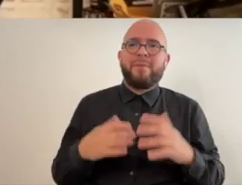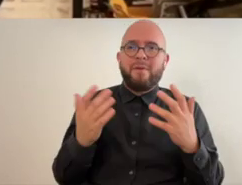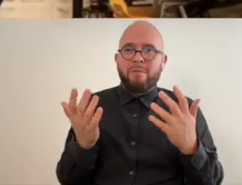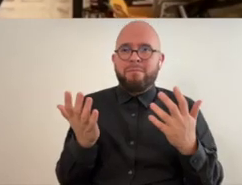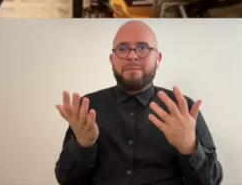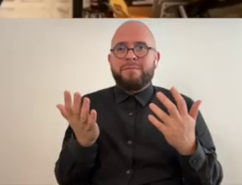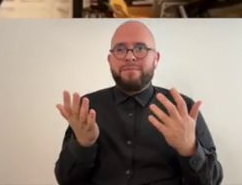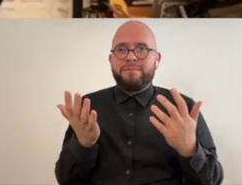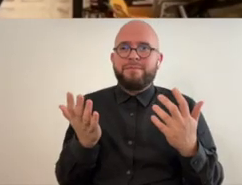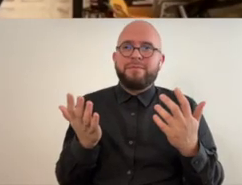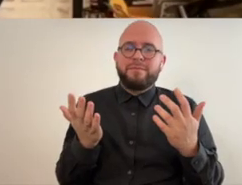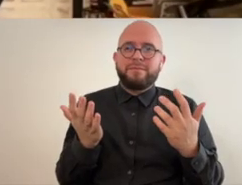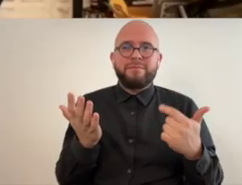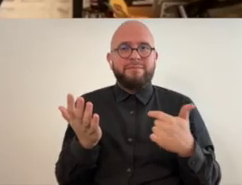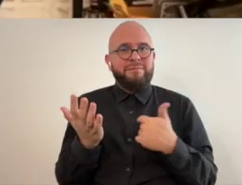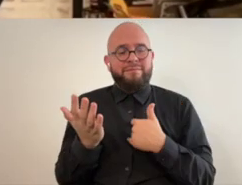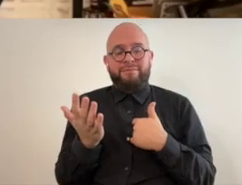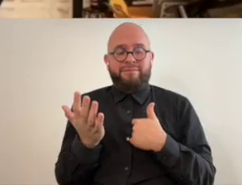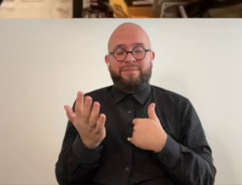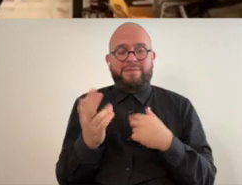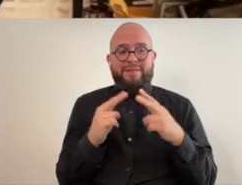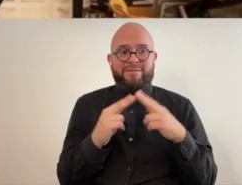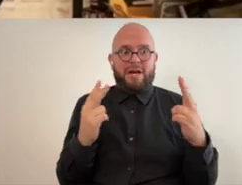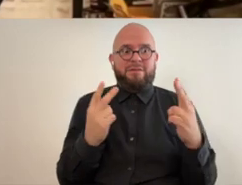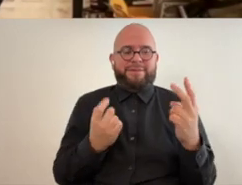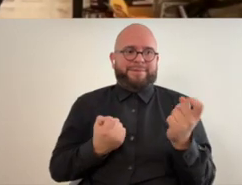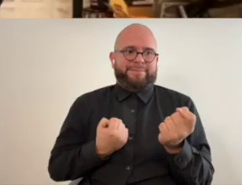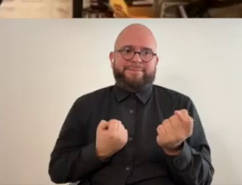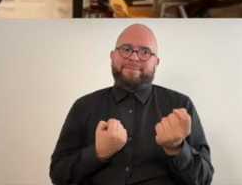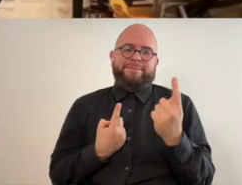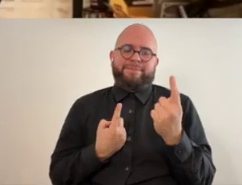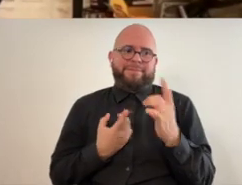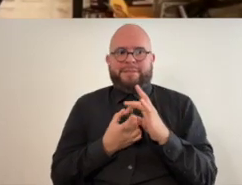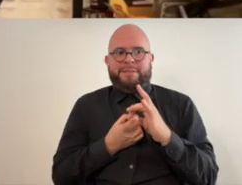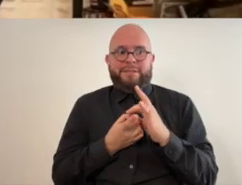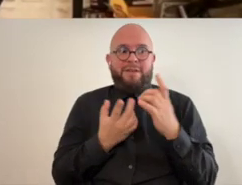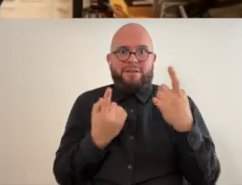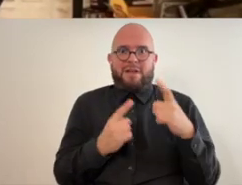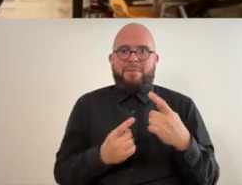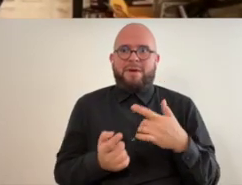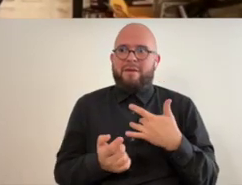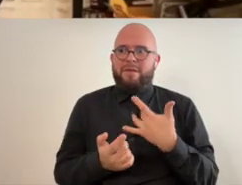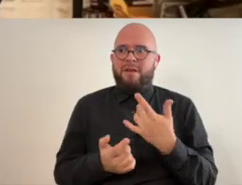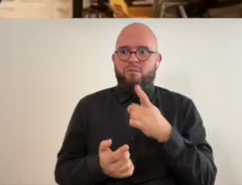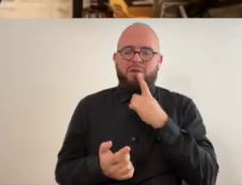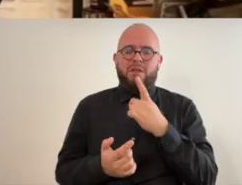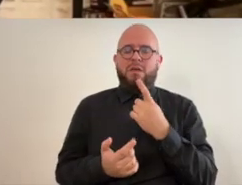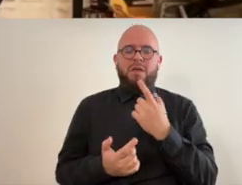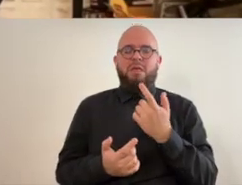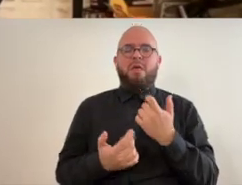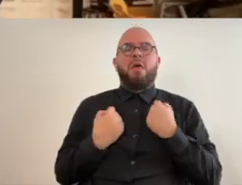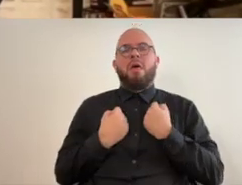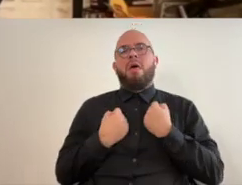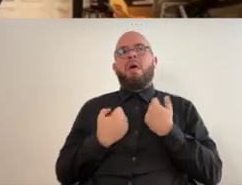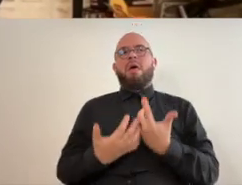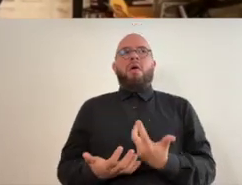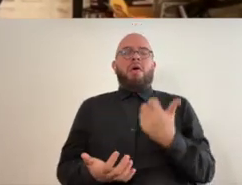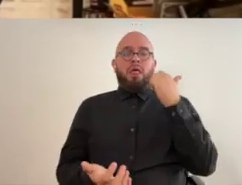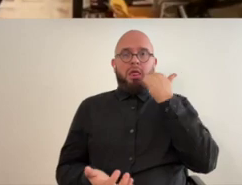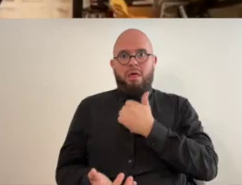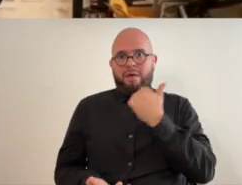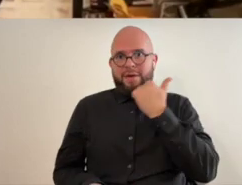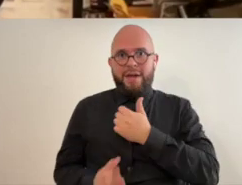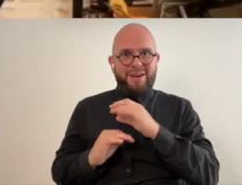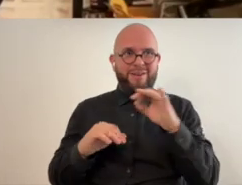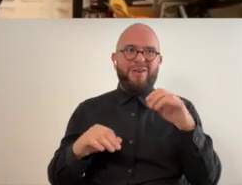and uh as someone who's quite an empath it really drained me every day and there was no